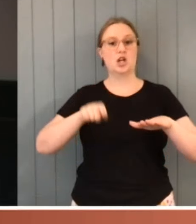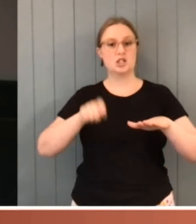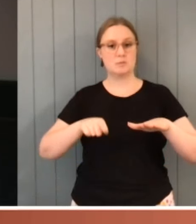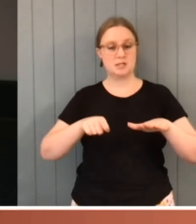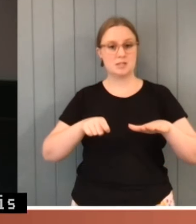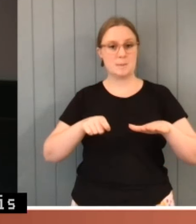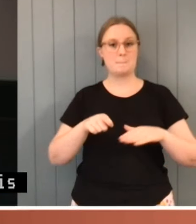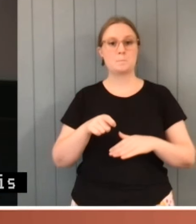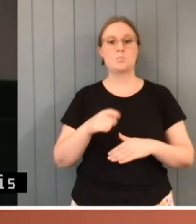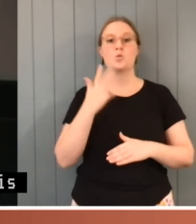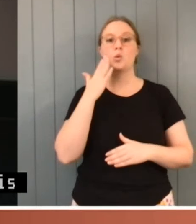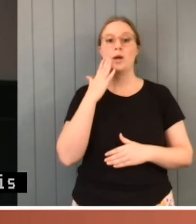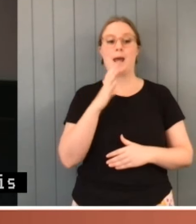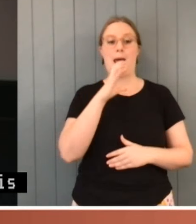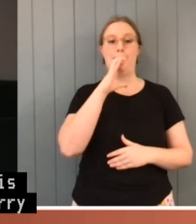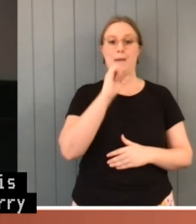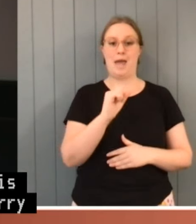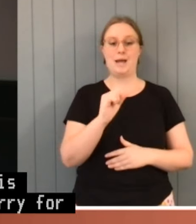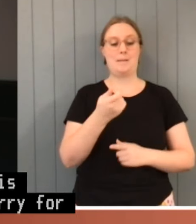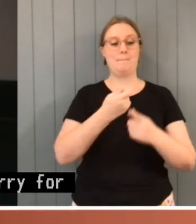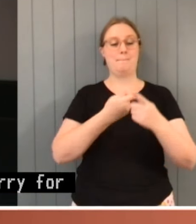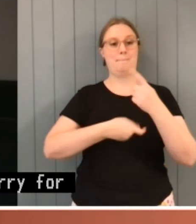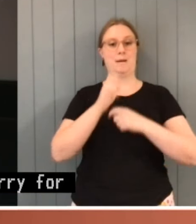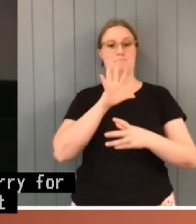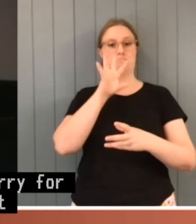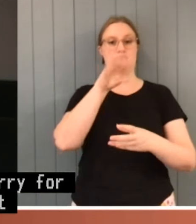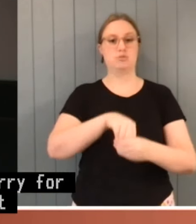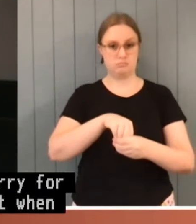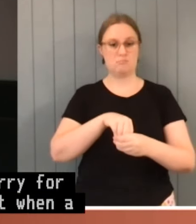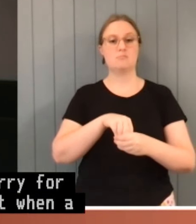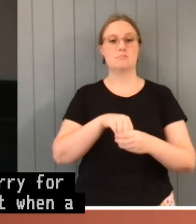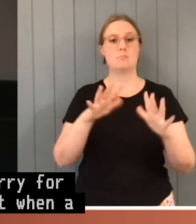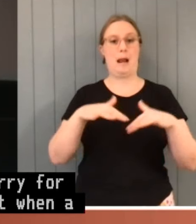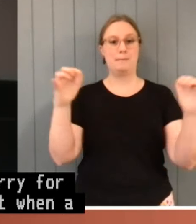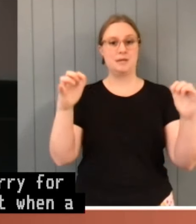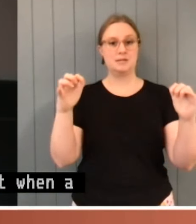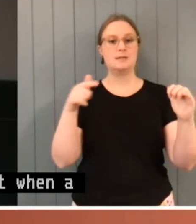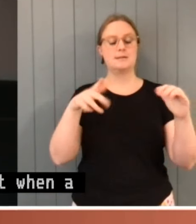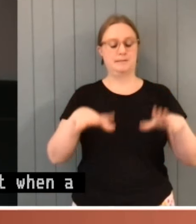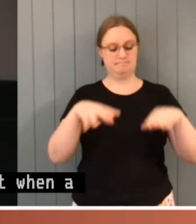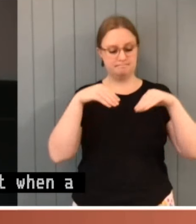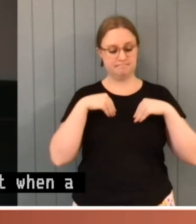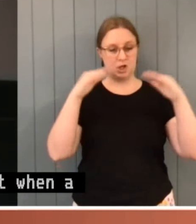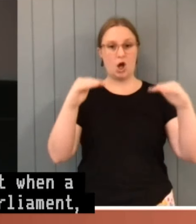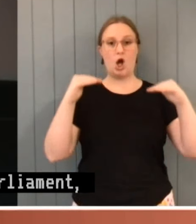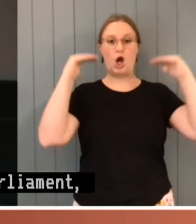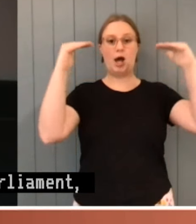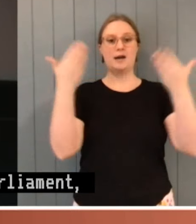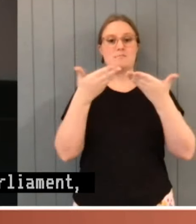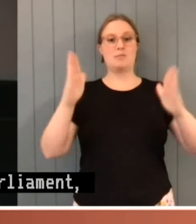becomes a member of parliament, he undertakes high public duties. Those duties are inseparable from the position.